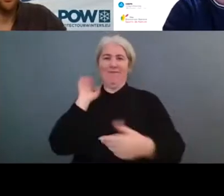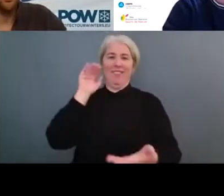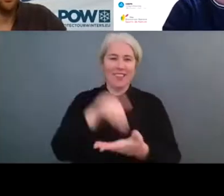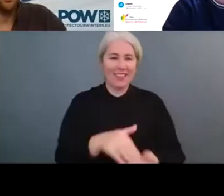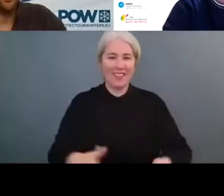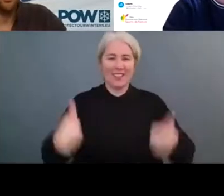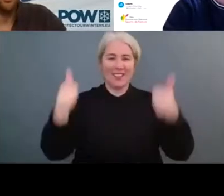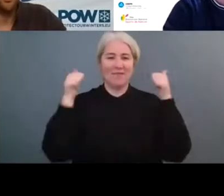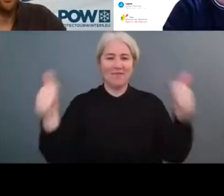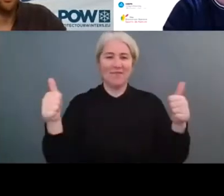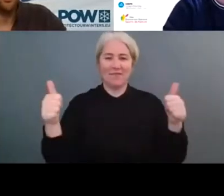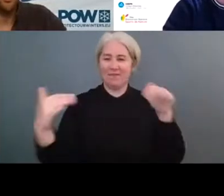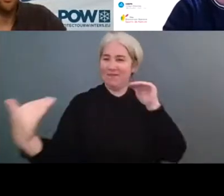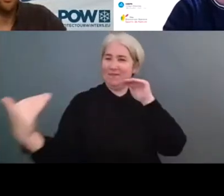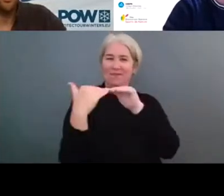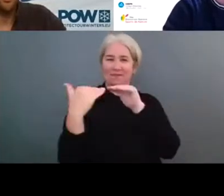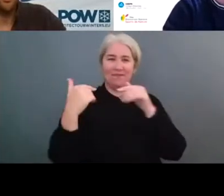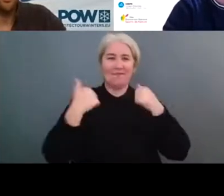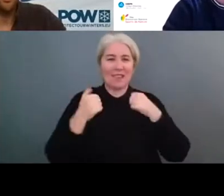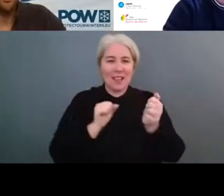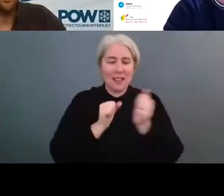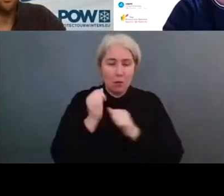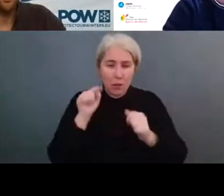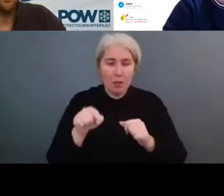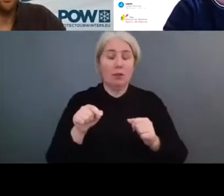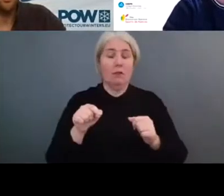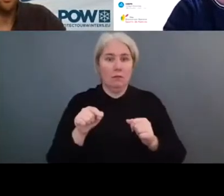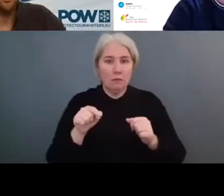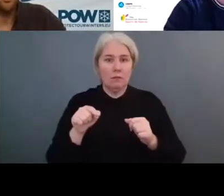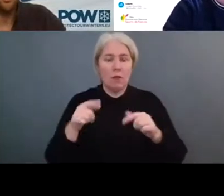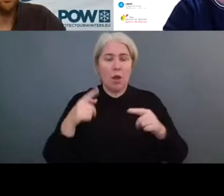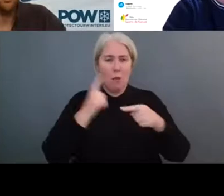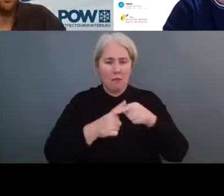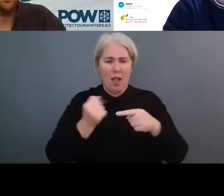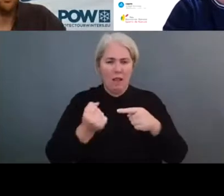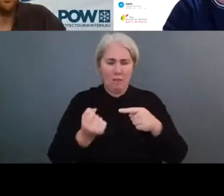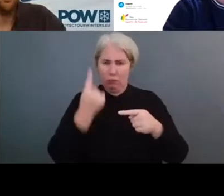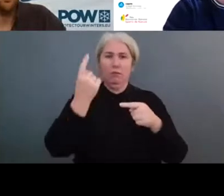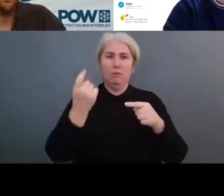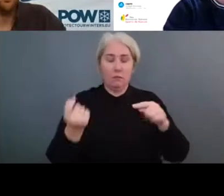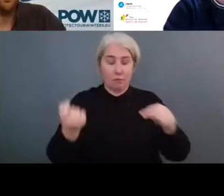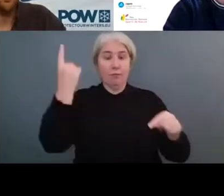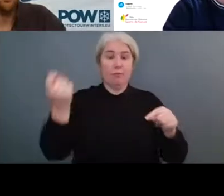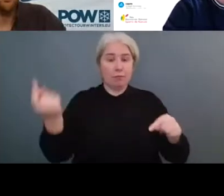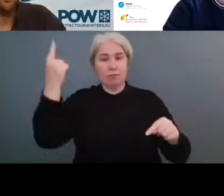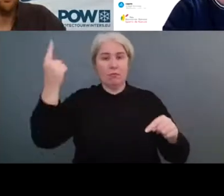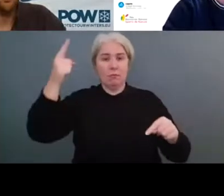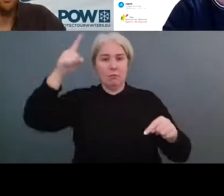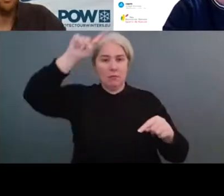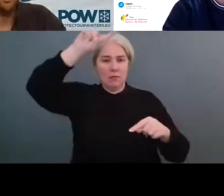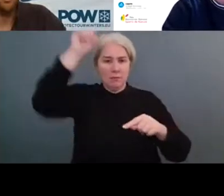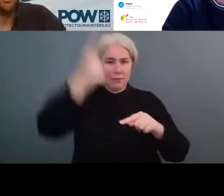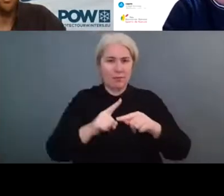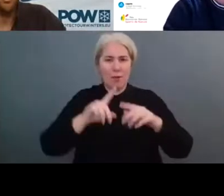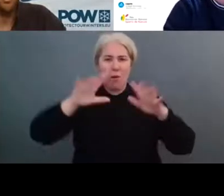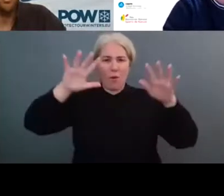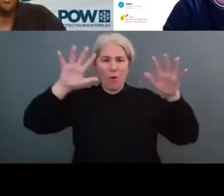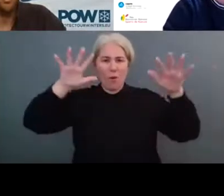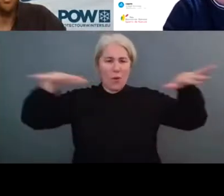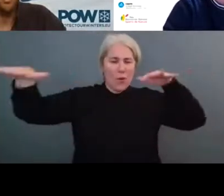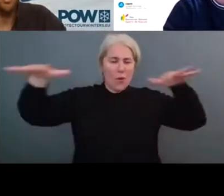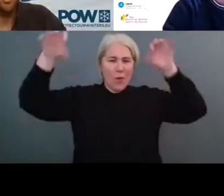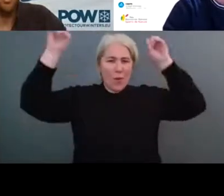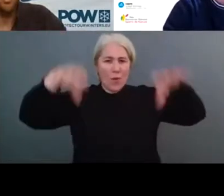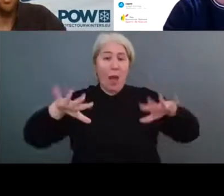unseasonable storms are becoming a common occurrence. It's great for wave surfers, but it makes sports